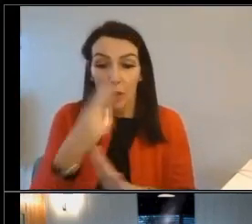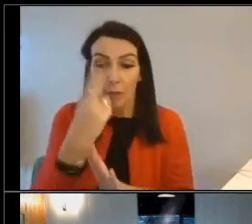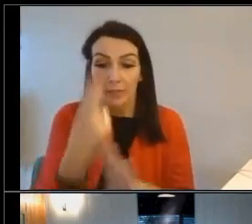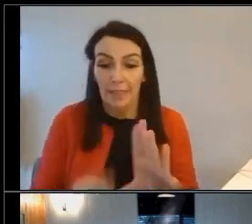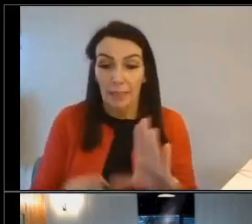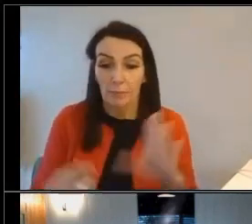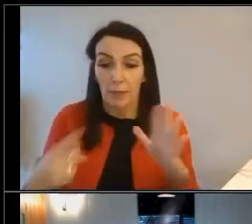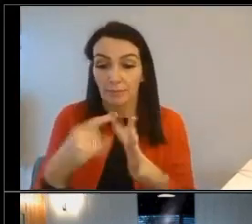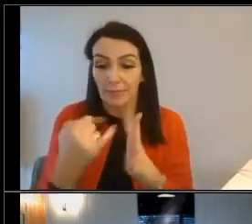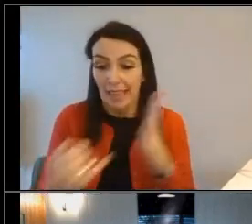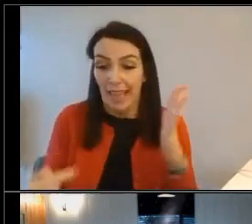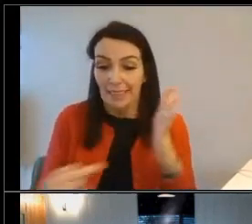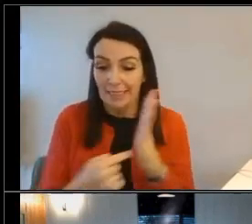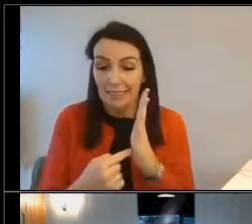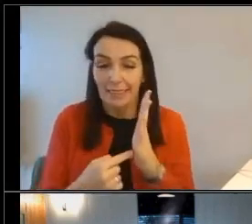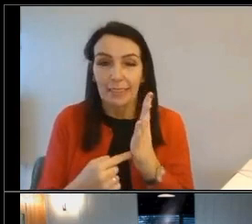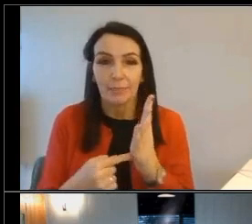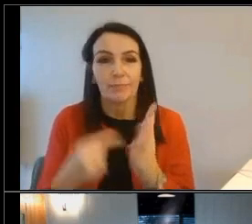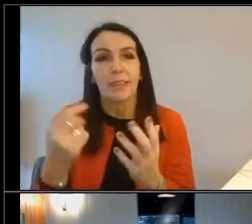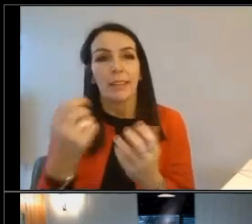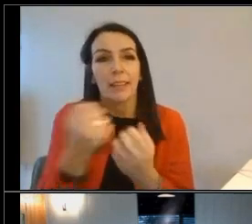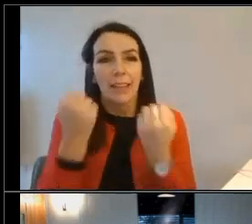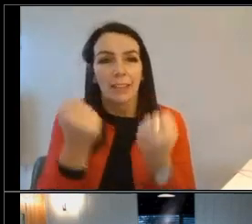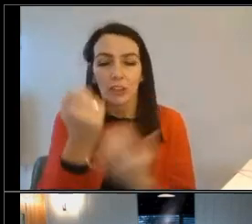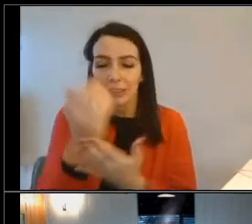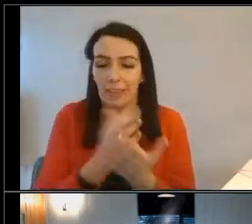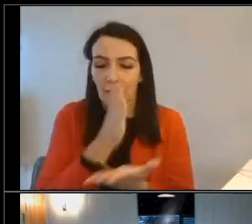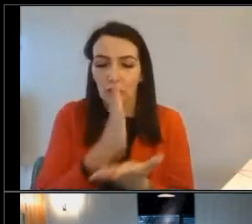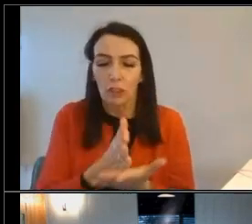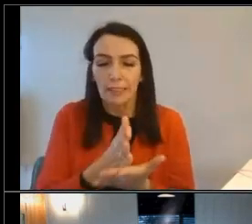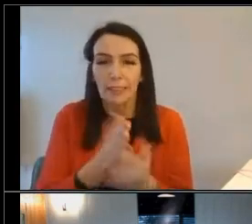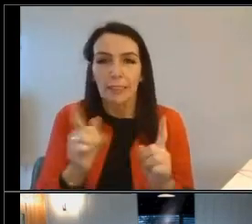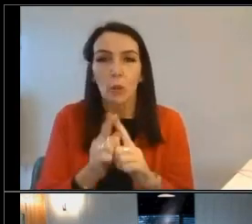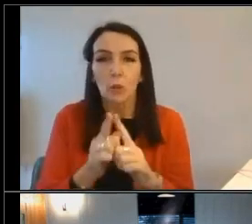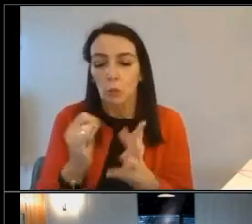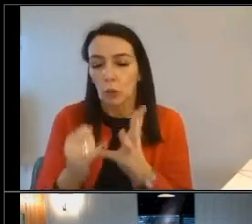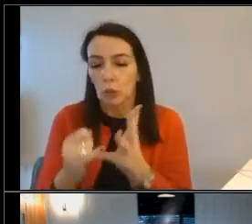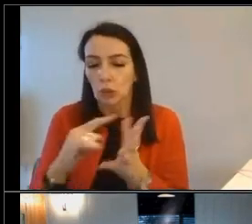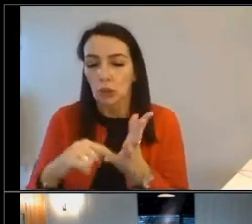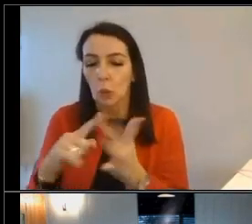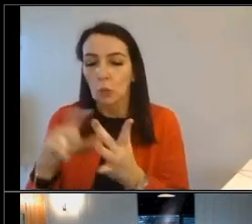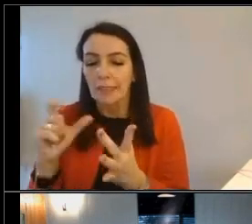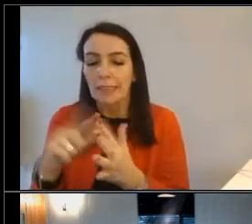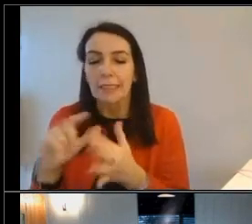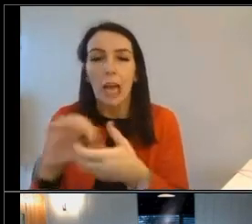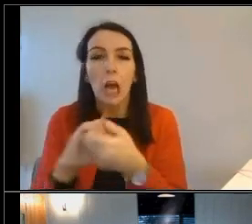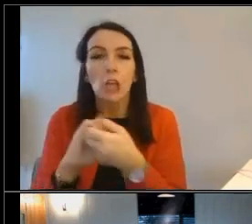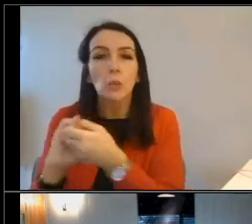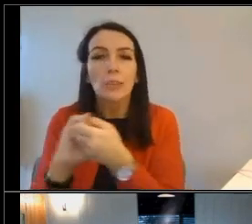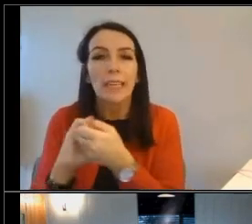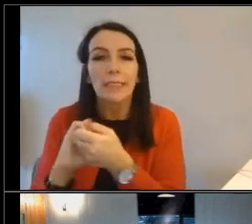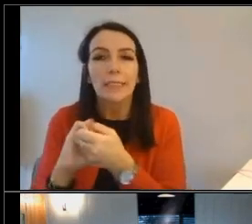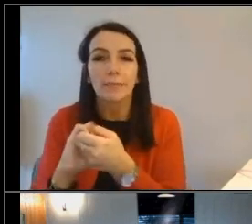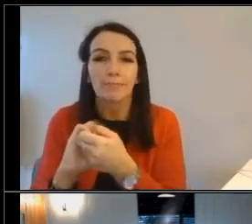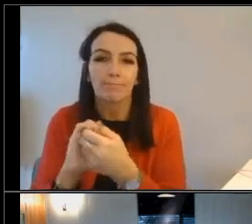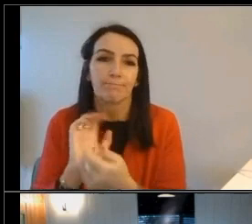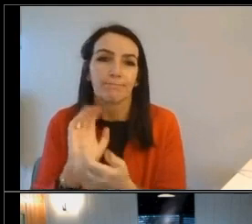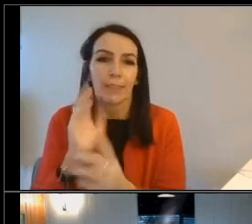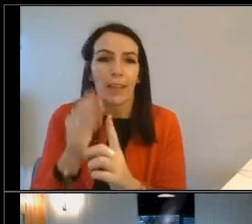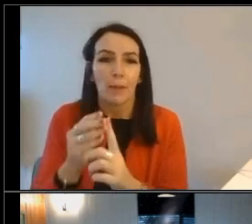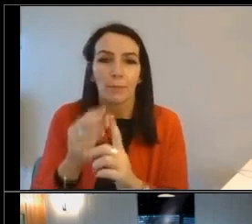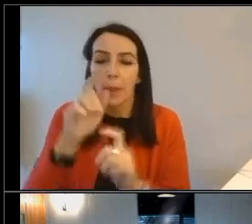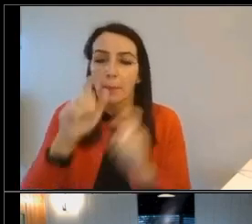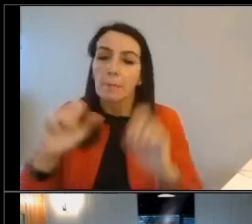and our specialist development team at Solstice Associates, which has been built to empower homeowners in their journey towards